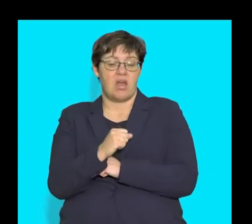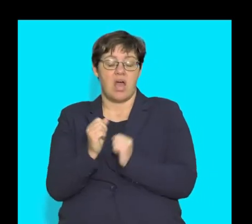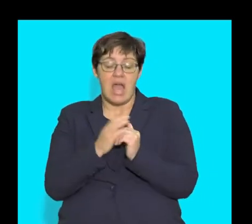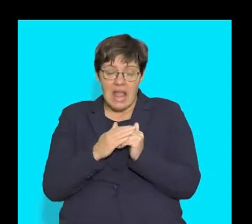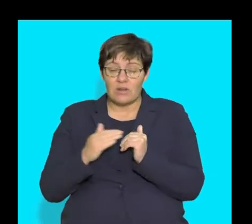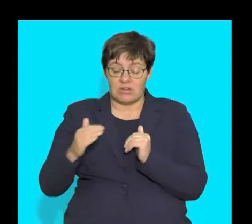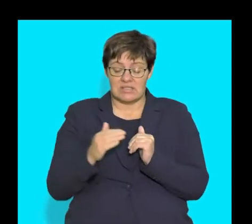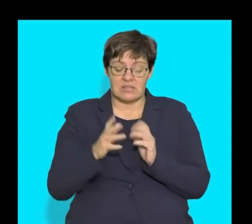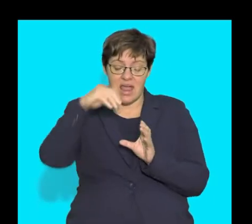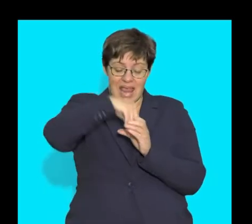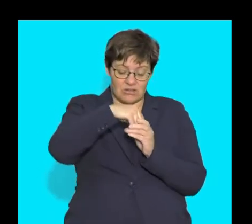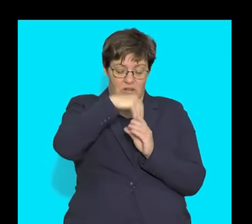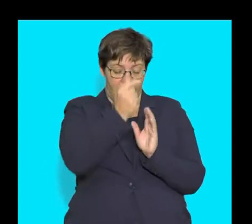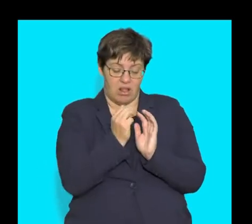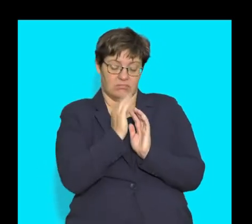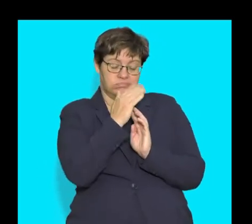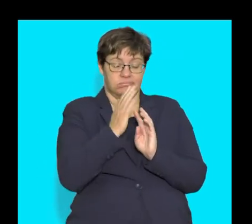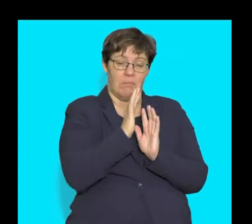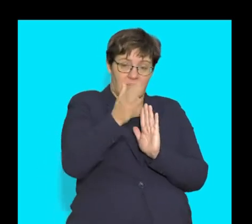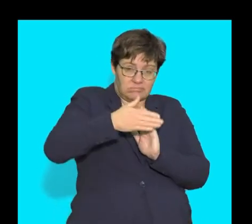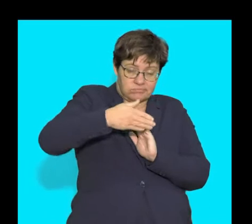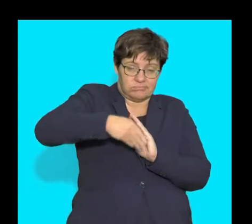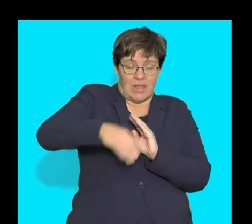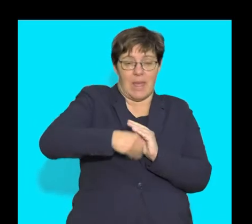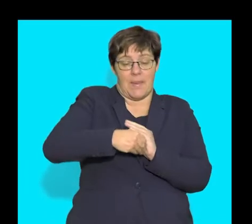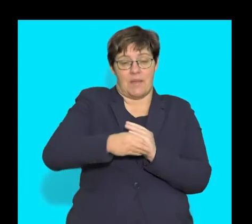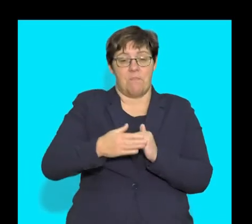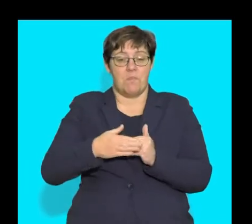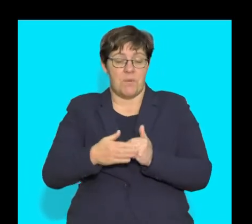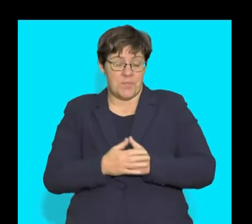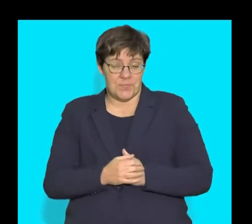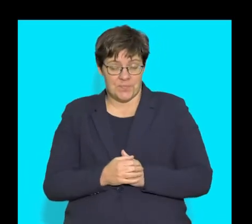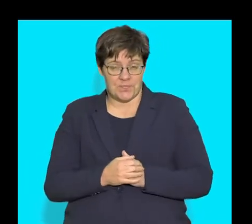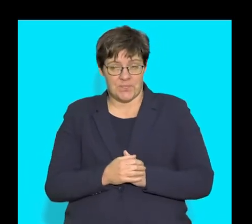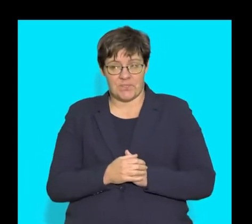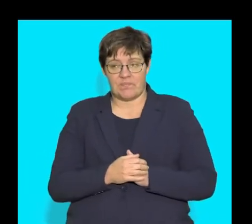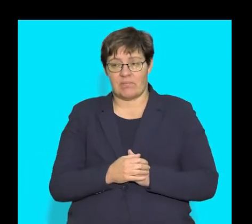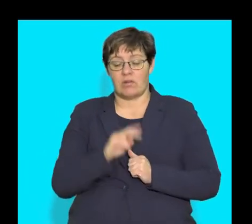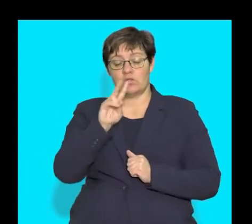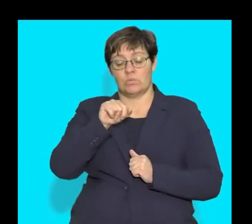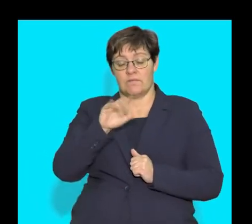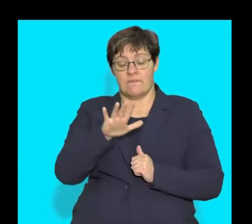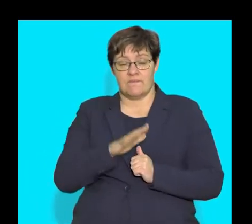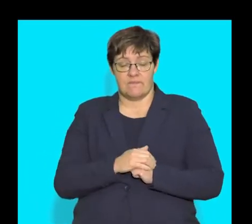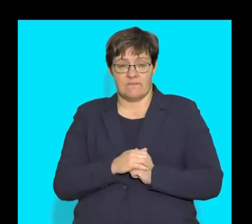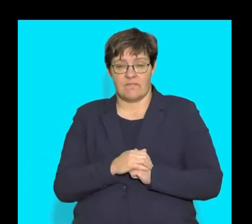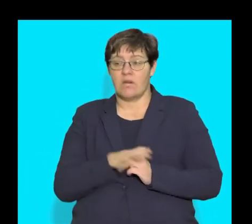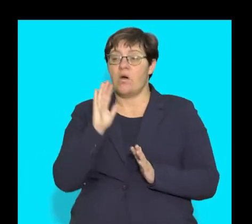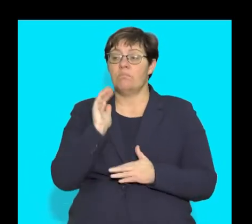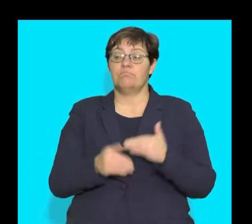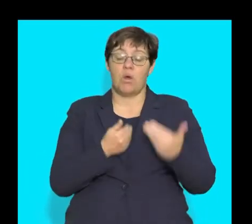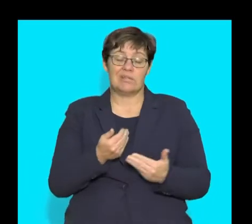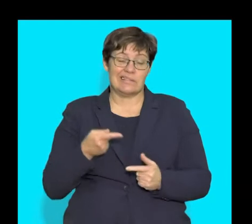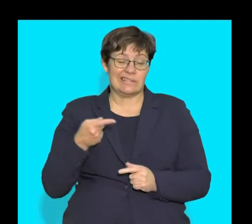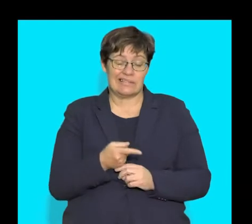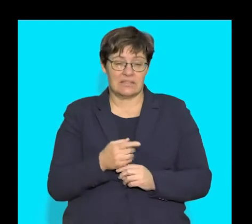surface area on the internal surface of the small intestine. 2.5. The process